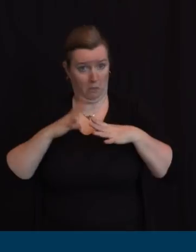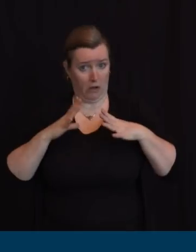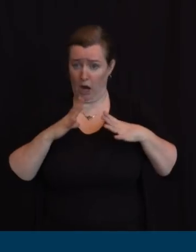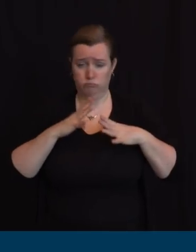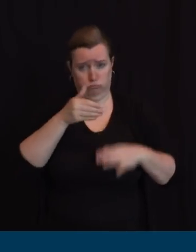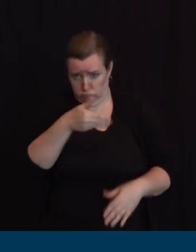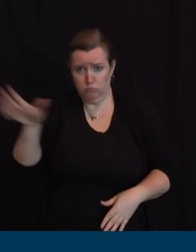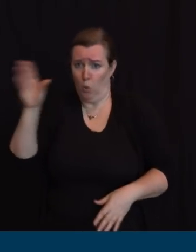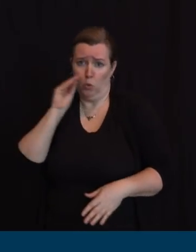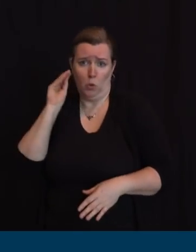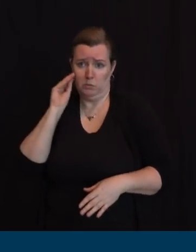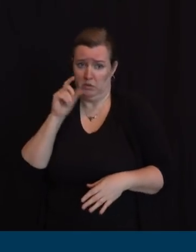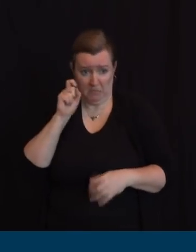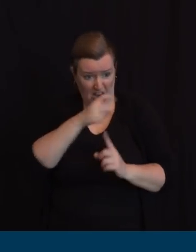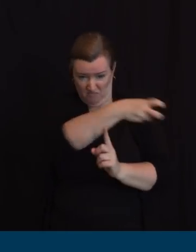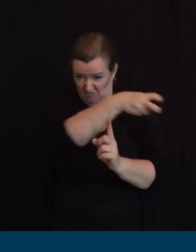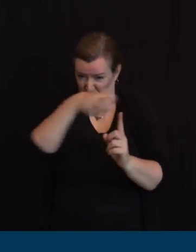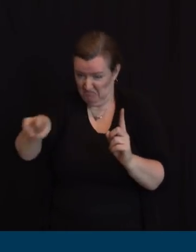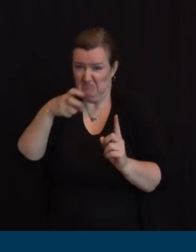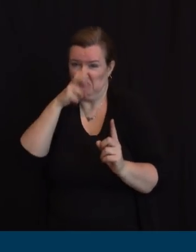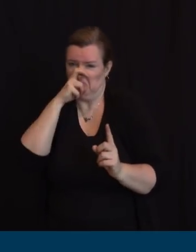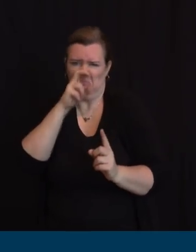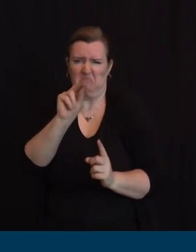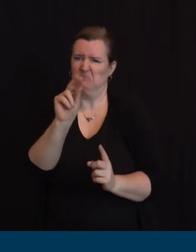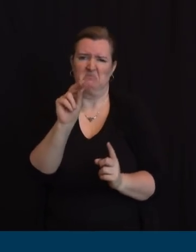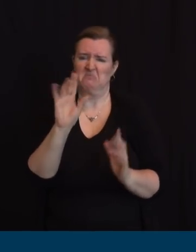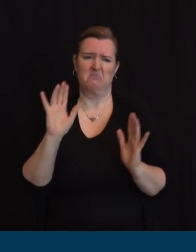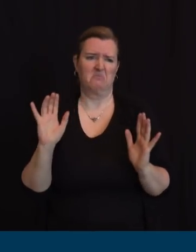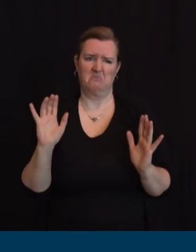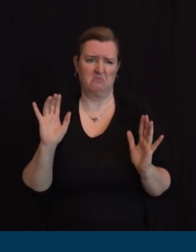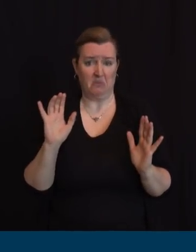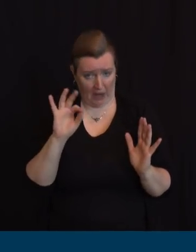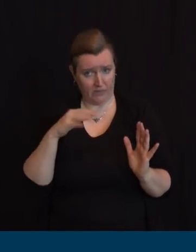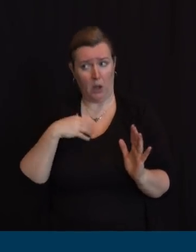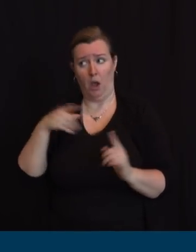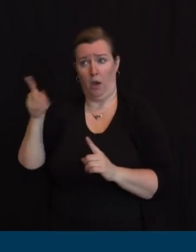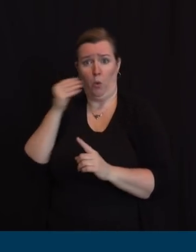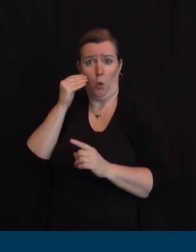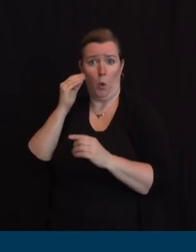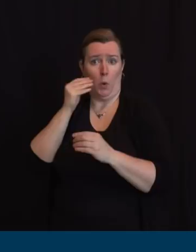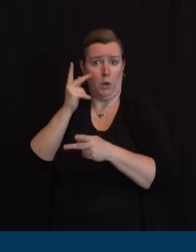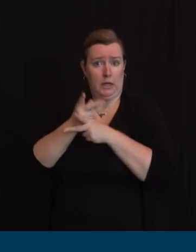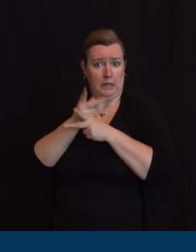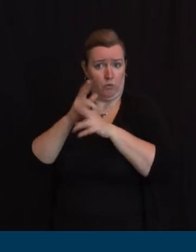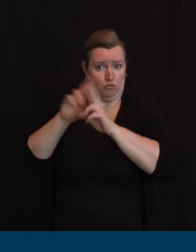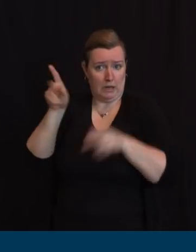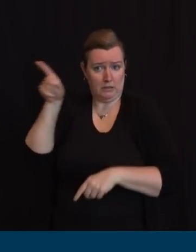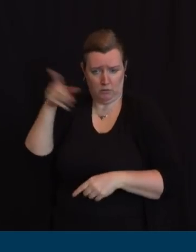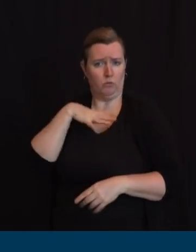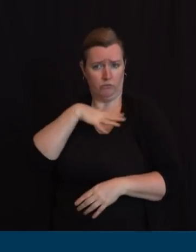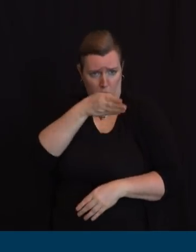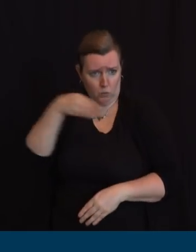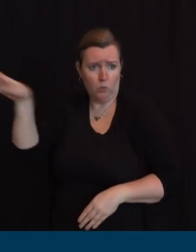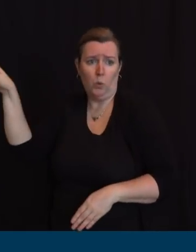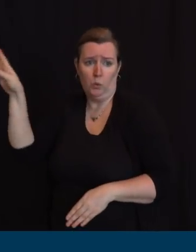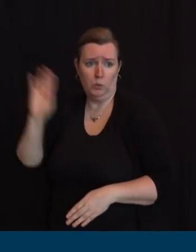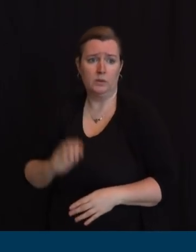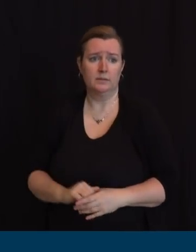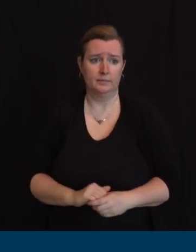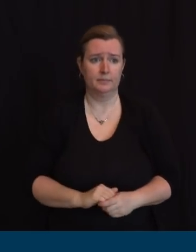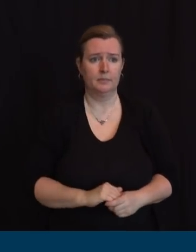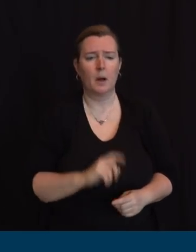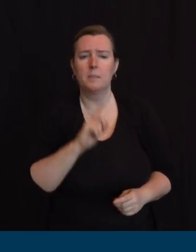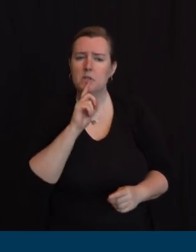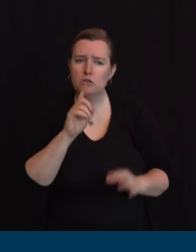of so I think some of it has to do with making sure that individuals know they'll be cared for well in the field hospitals but